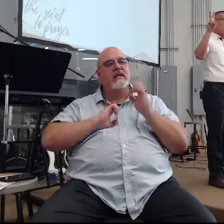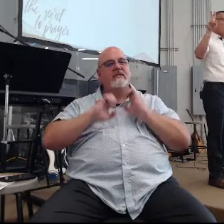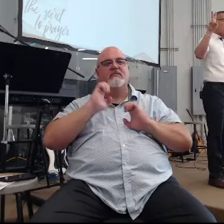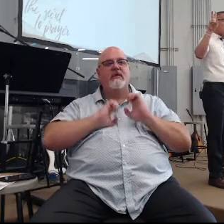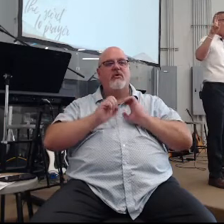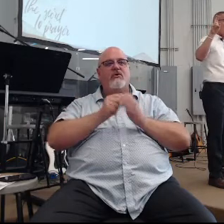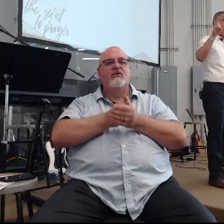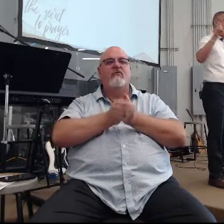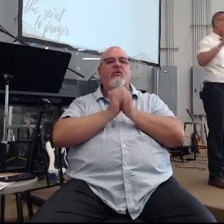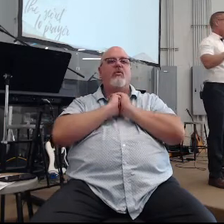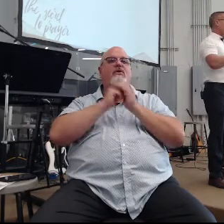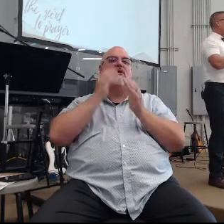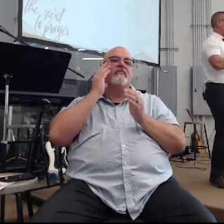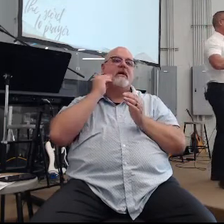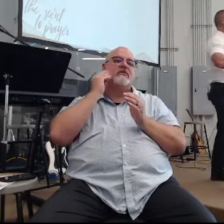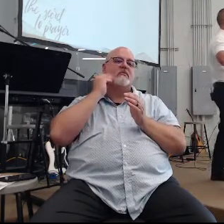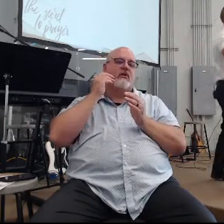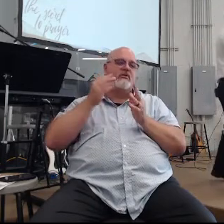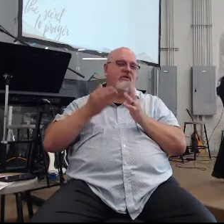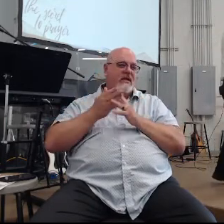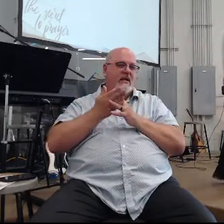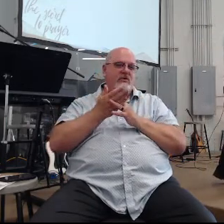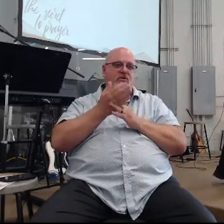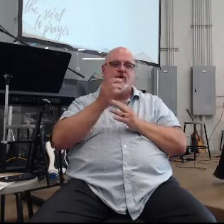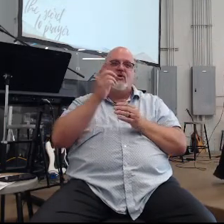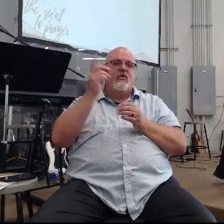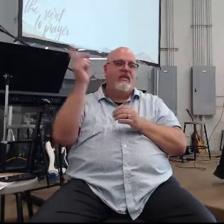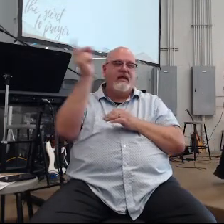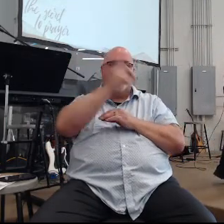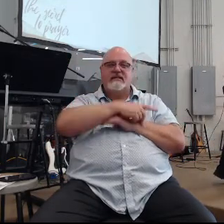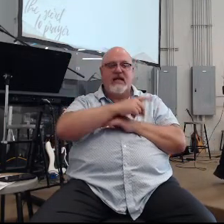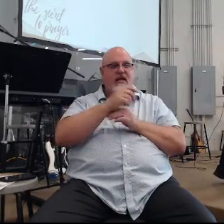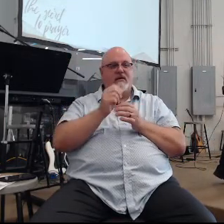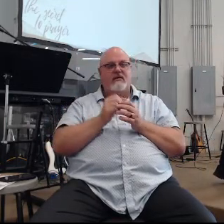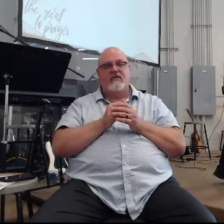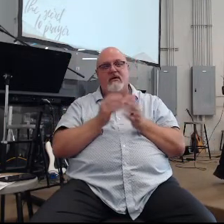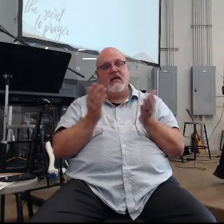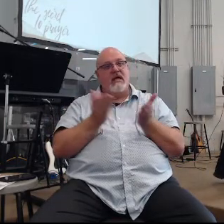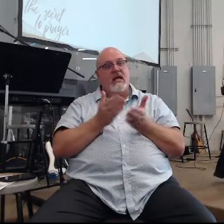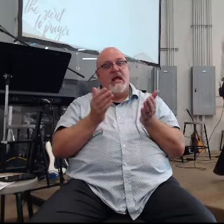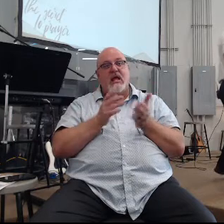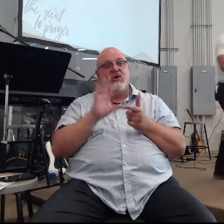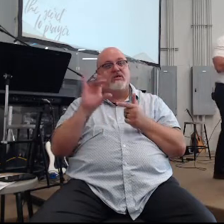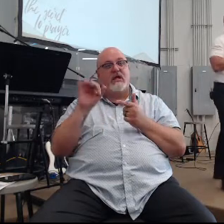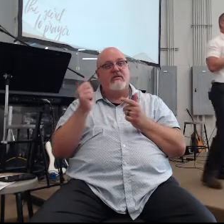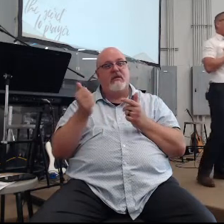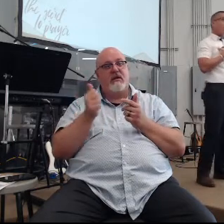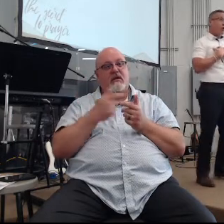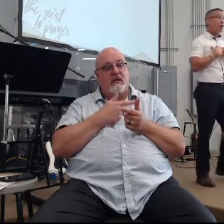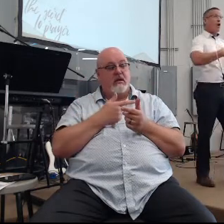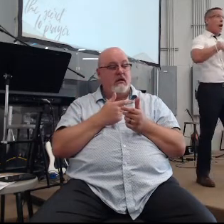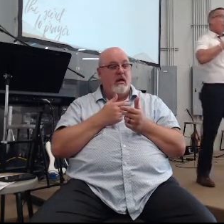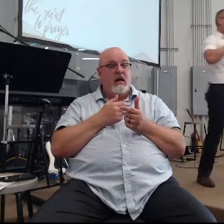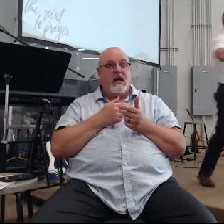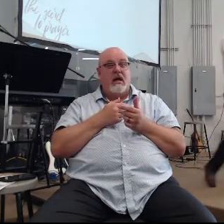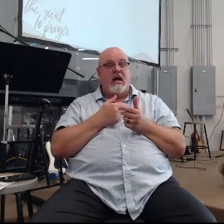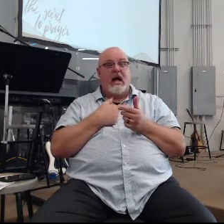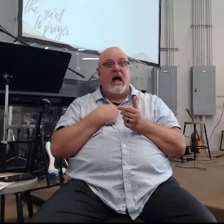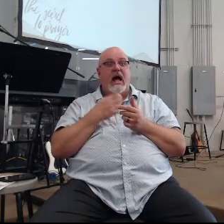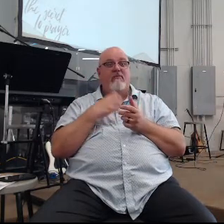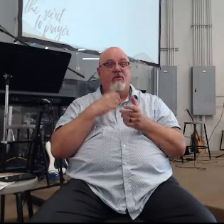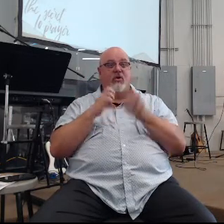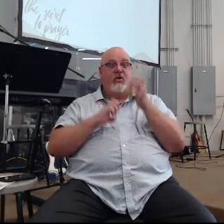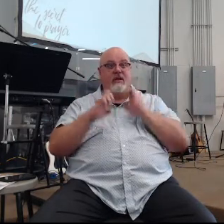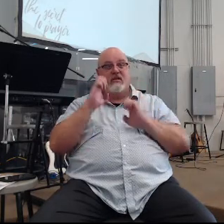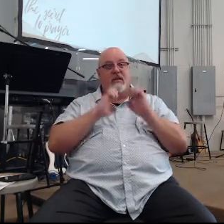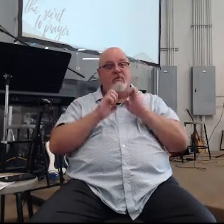worship experience to get us through the next day here's the great and I'm even all for emotional